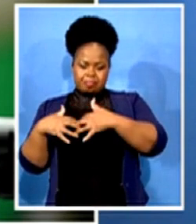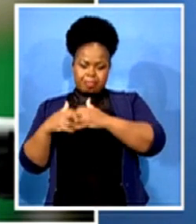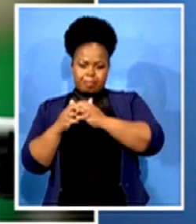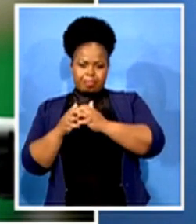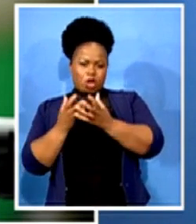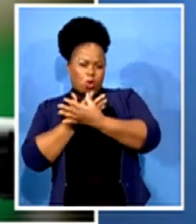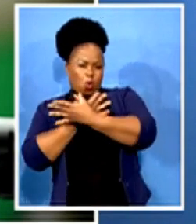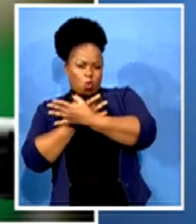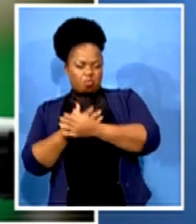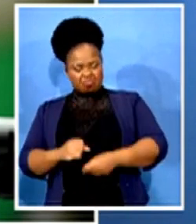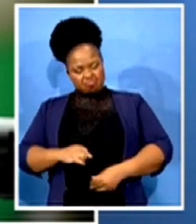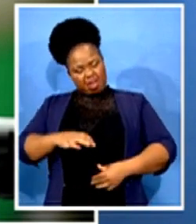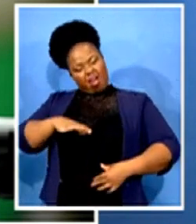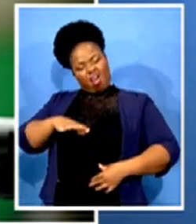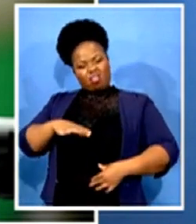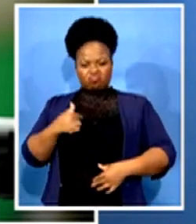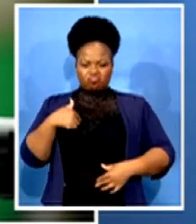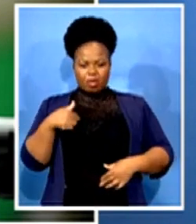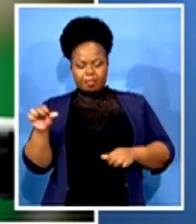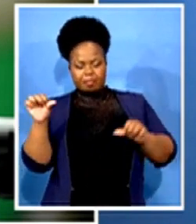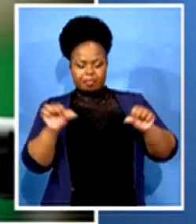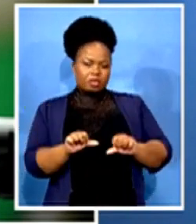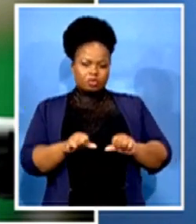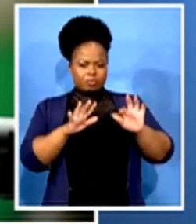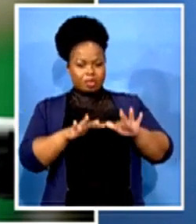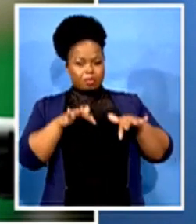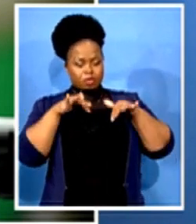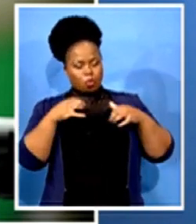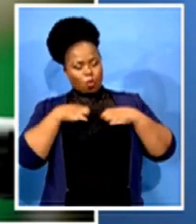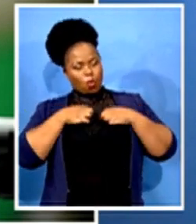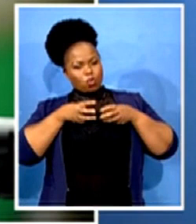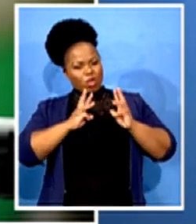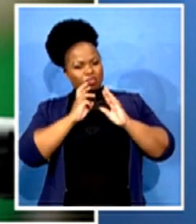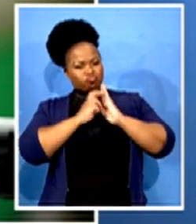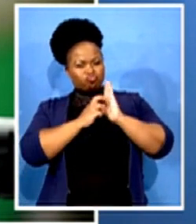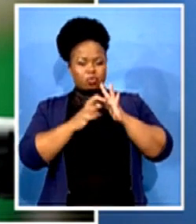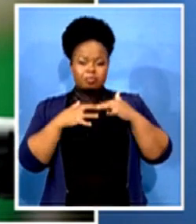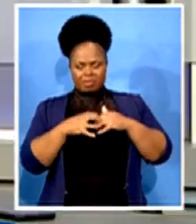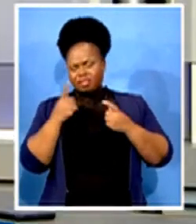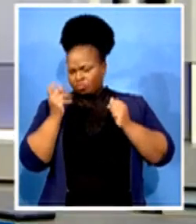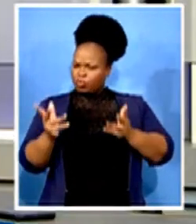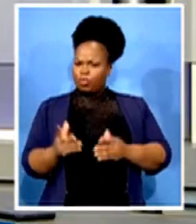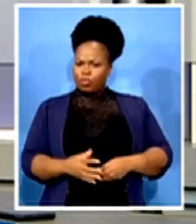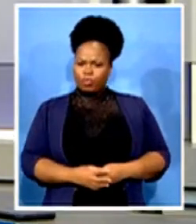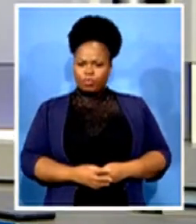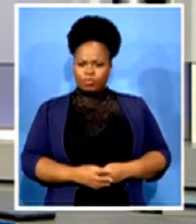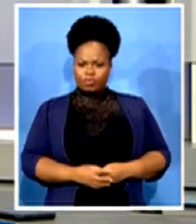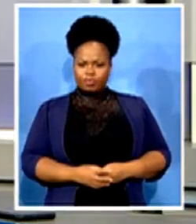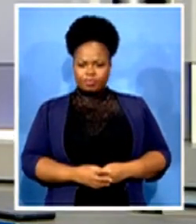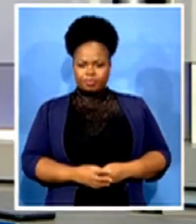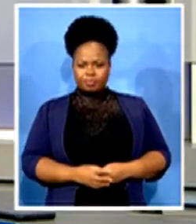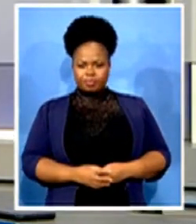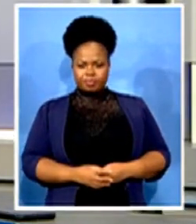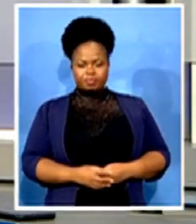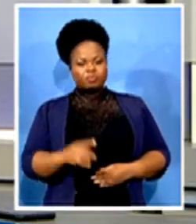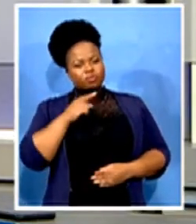own term. And he did exactly that. Yeah. You spoke about his work in rugby.